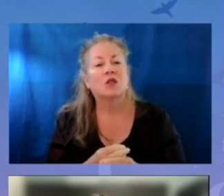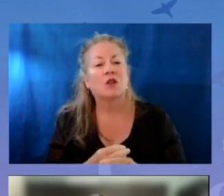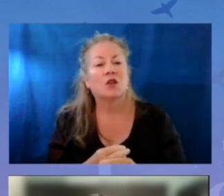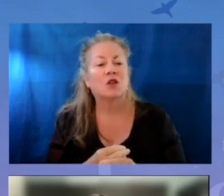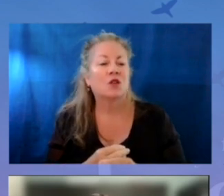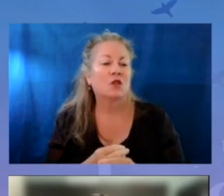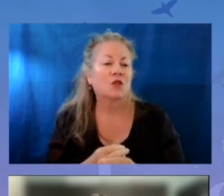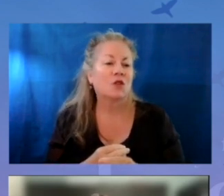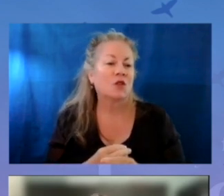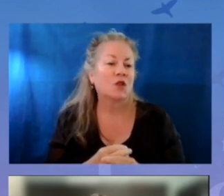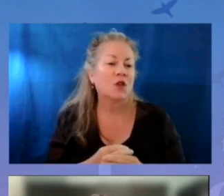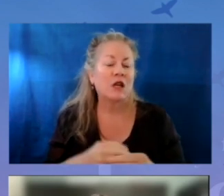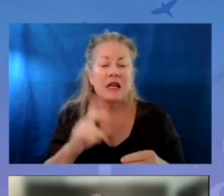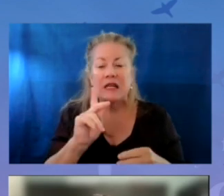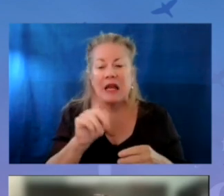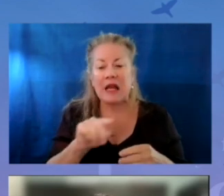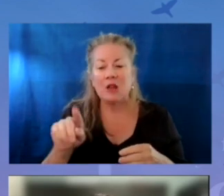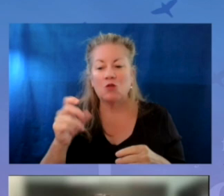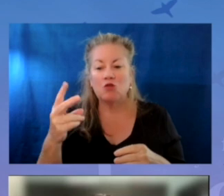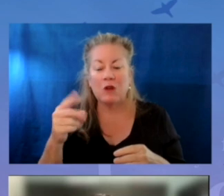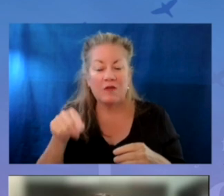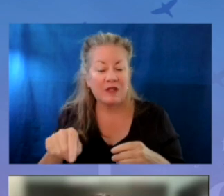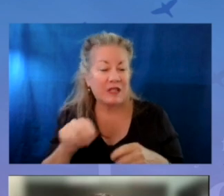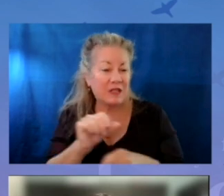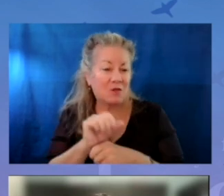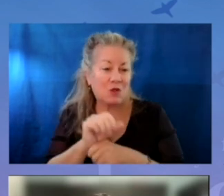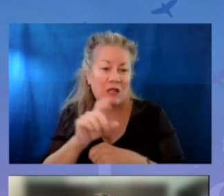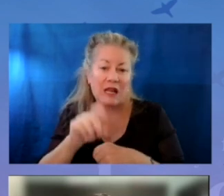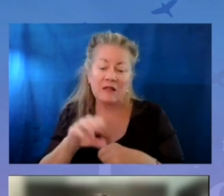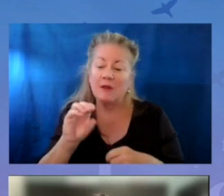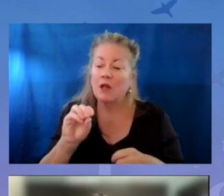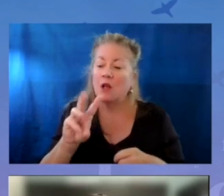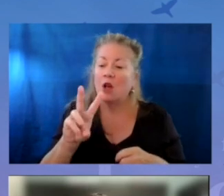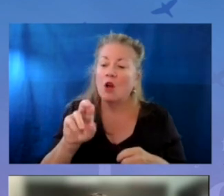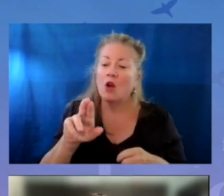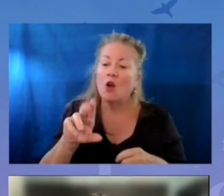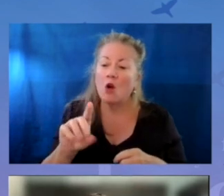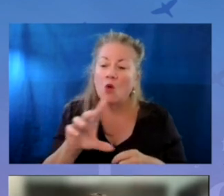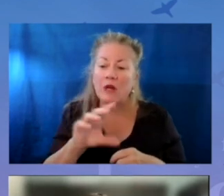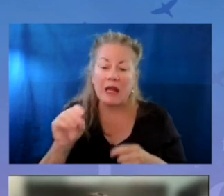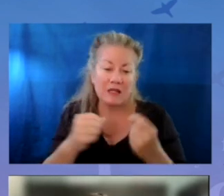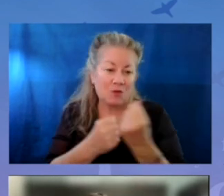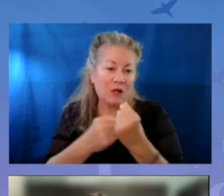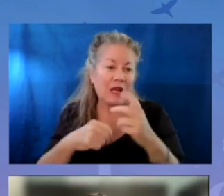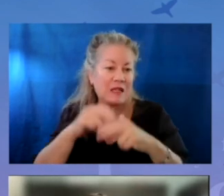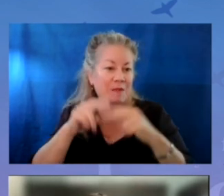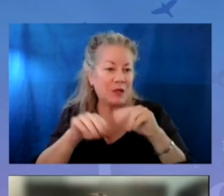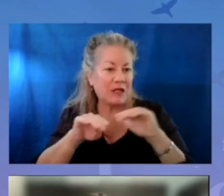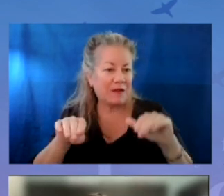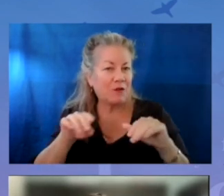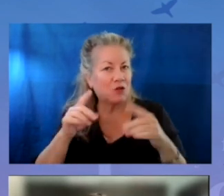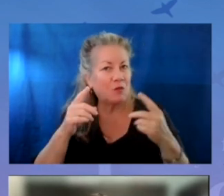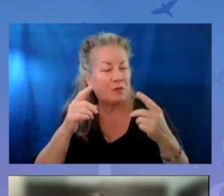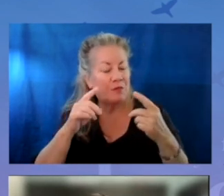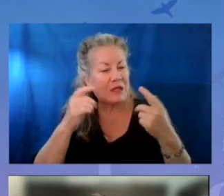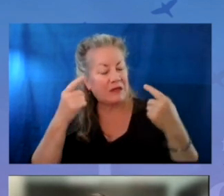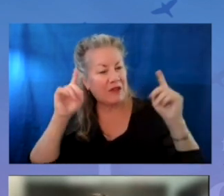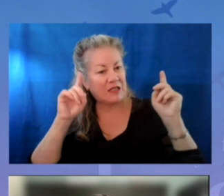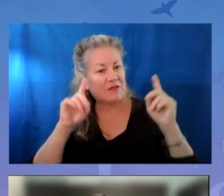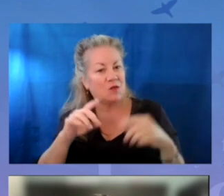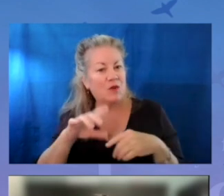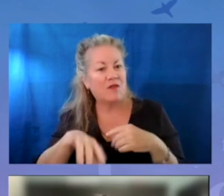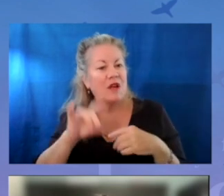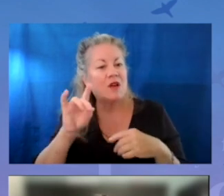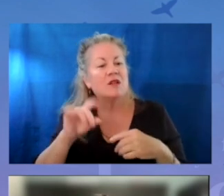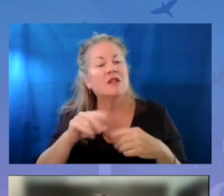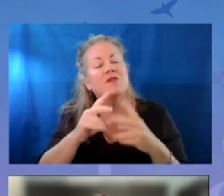that all of us know in K-12, that this work has to be owned and supported at the building level to be effective. But what we